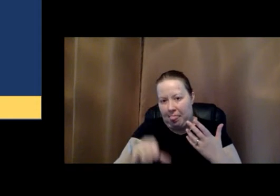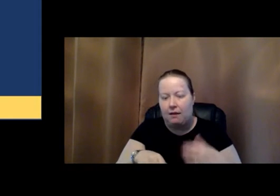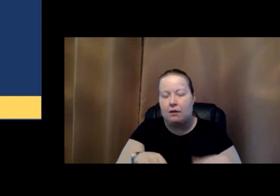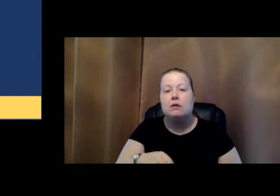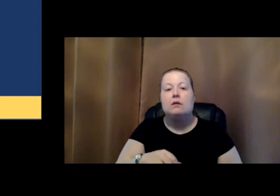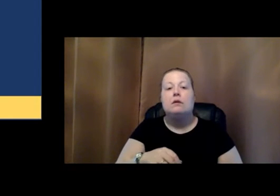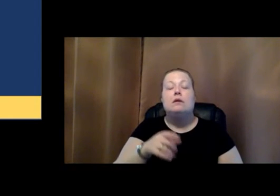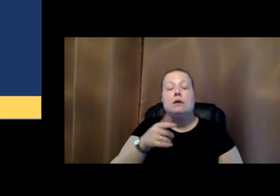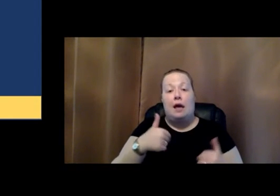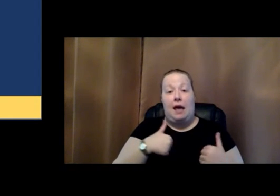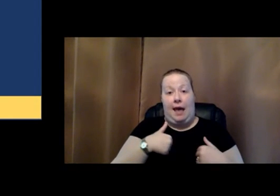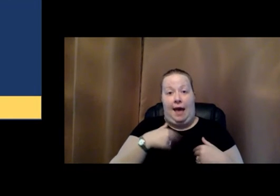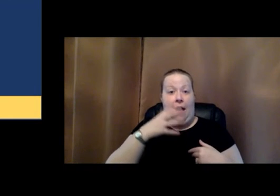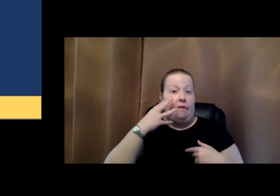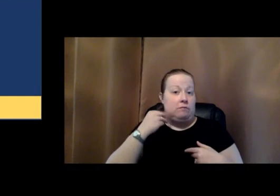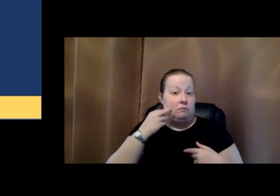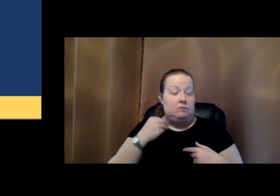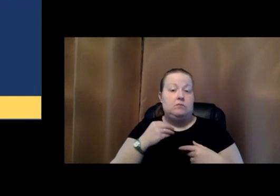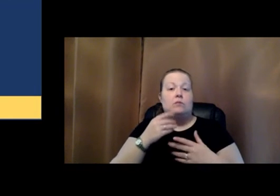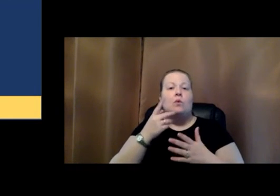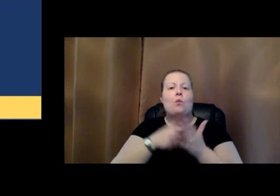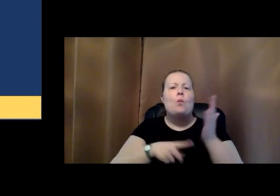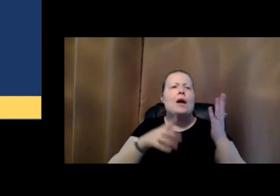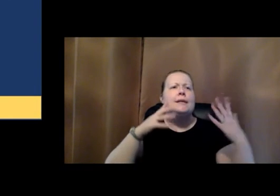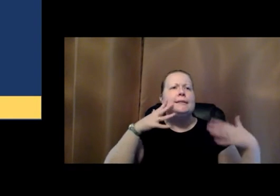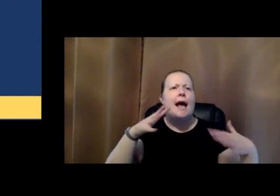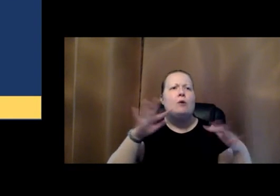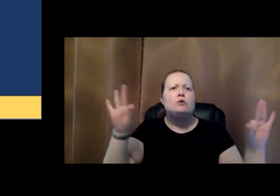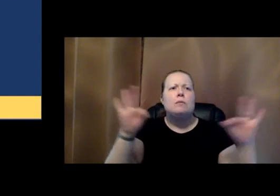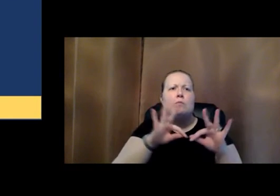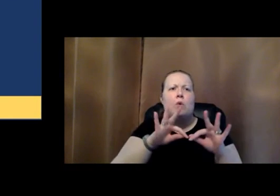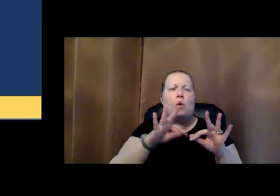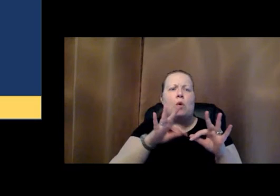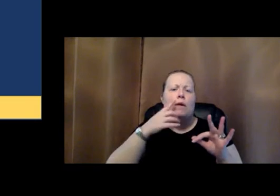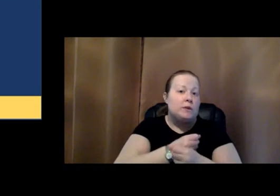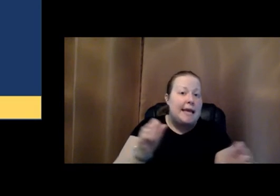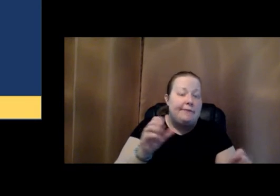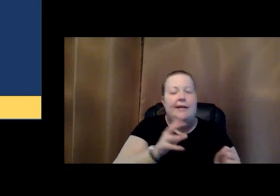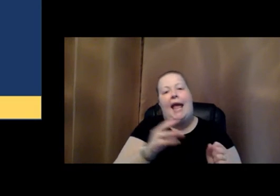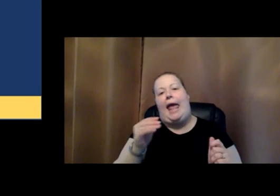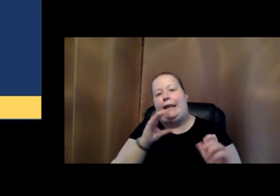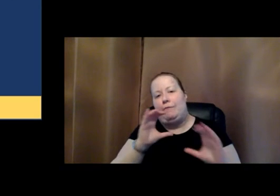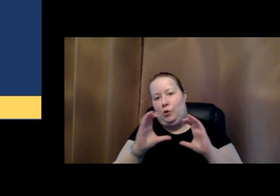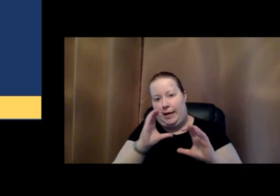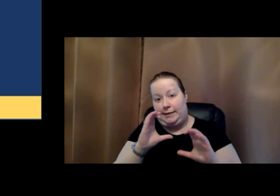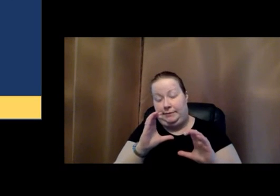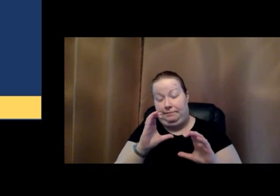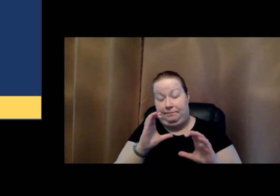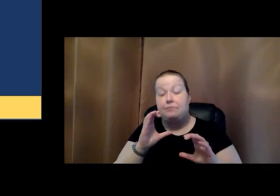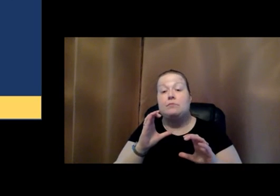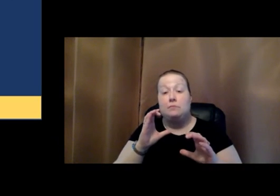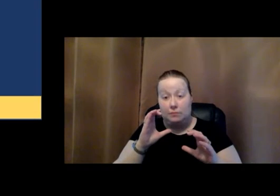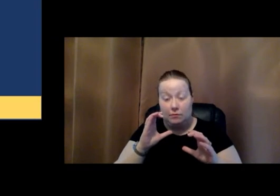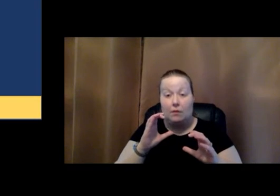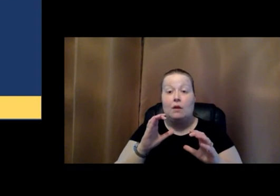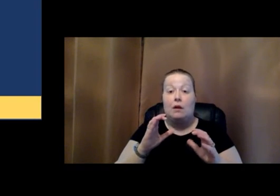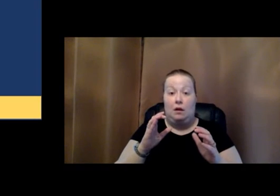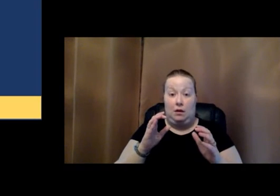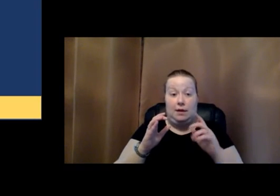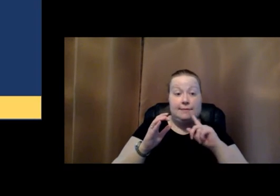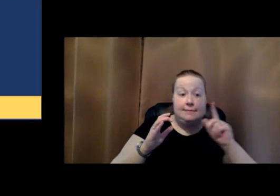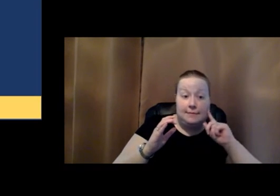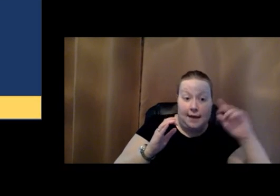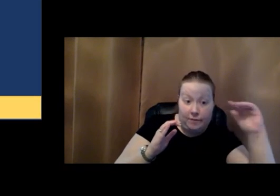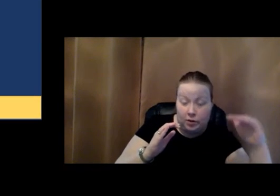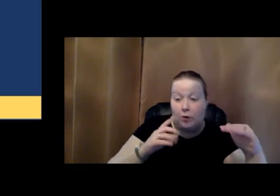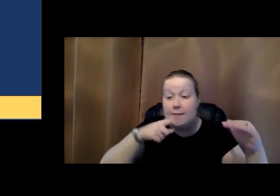sounds are important for their safety and for communication. And when we combine the expertise from those two sources,